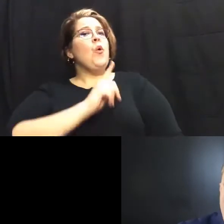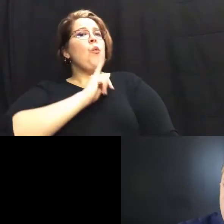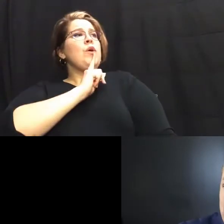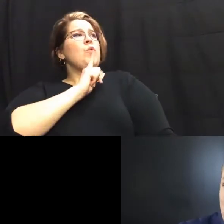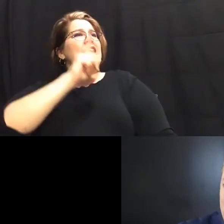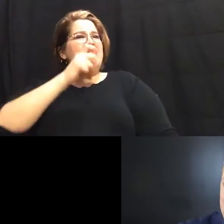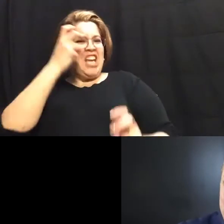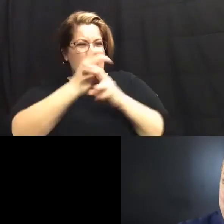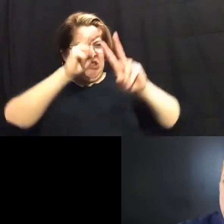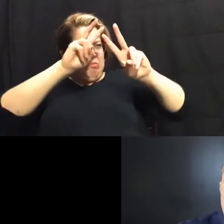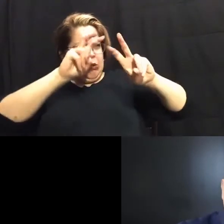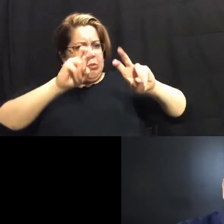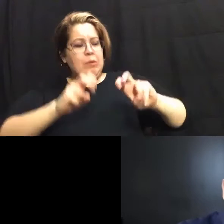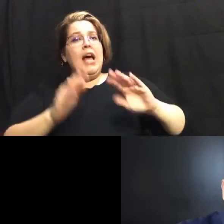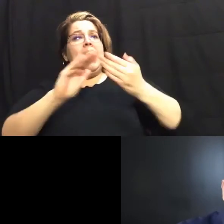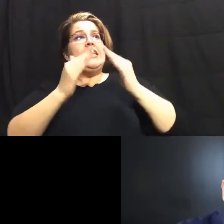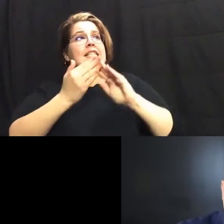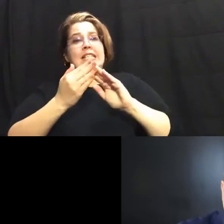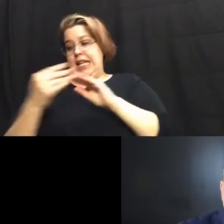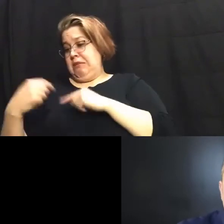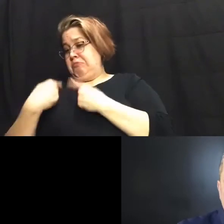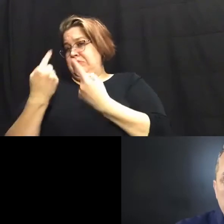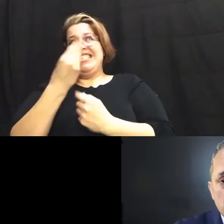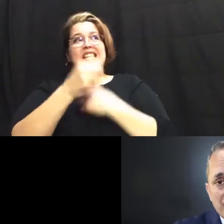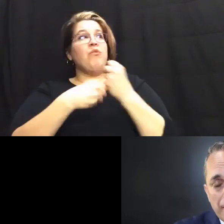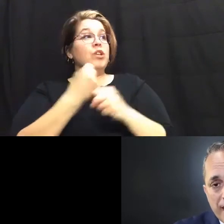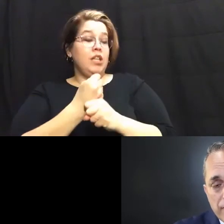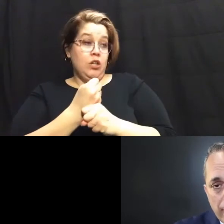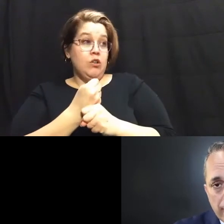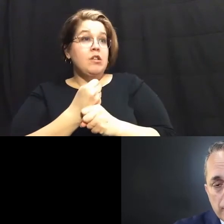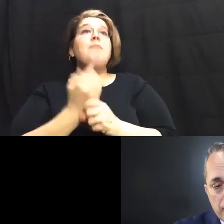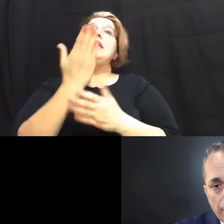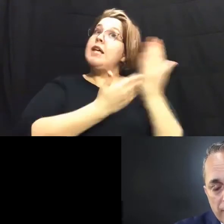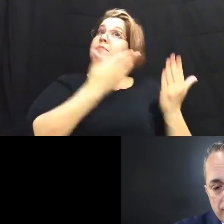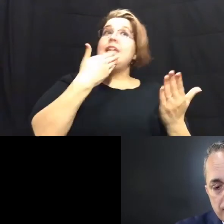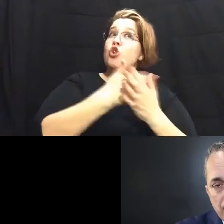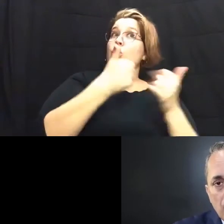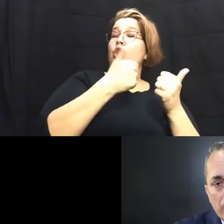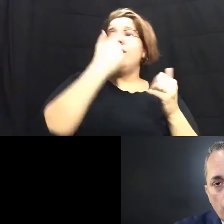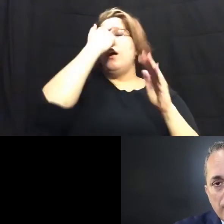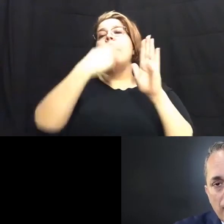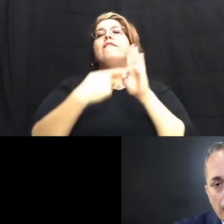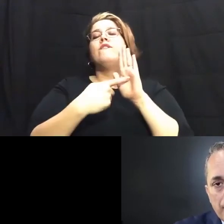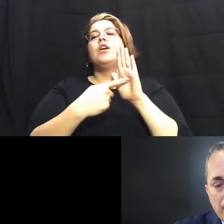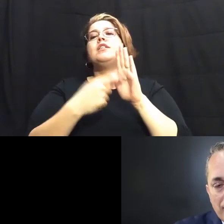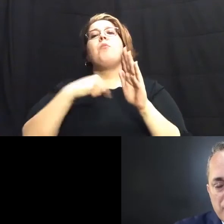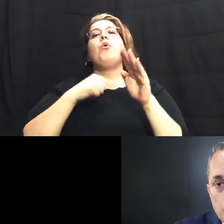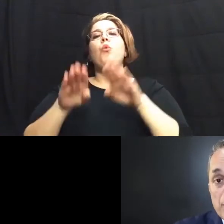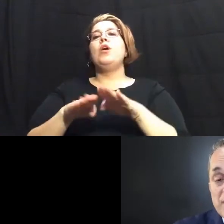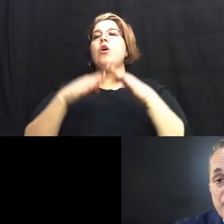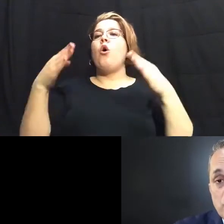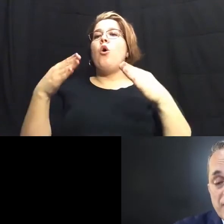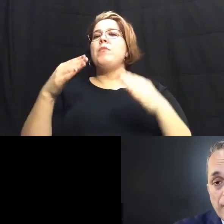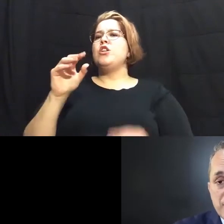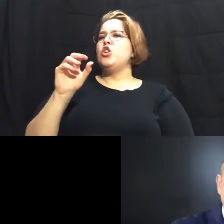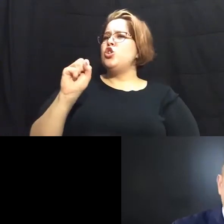hard look at where the city has been over the last several years and we we do some things very good so for instance we opened up uh super